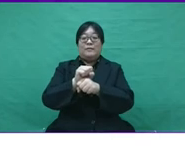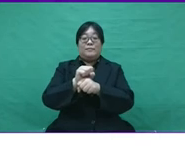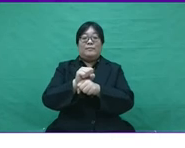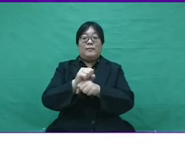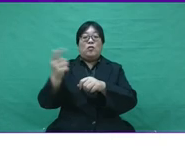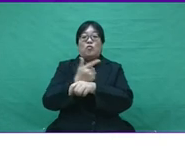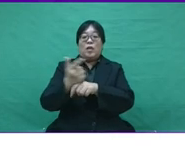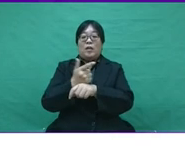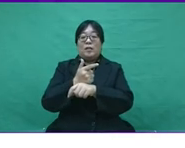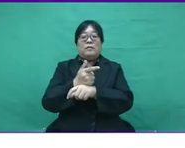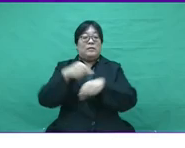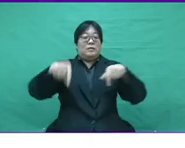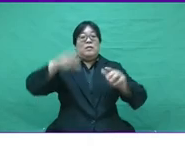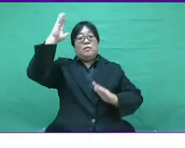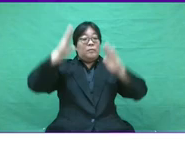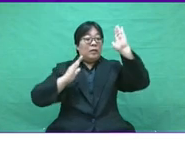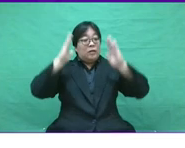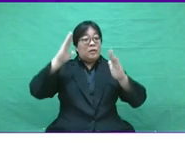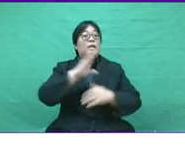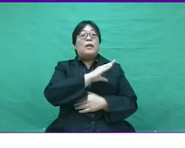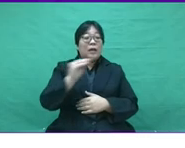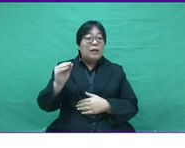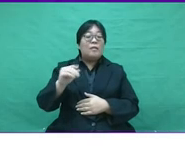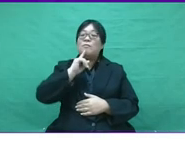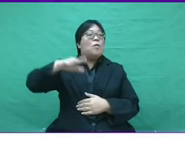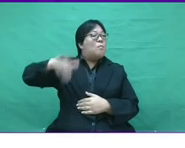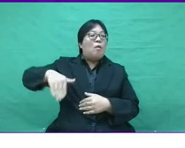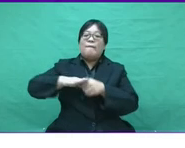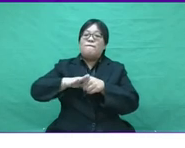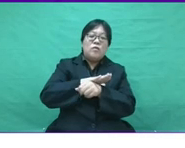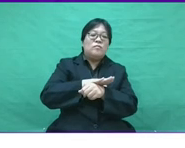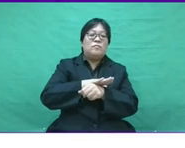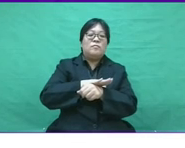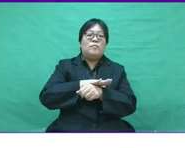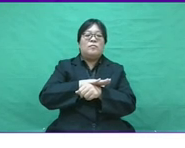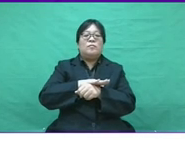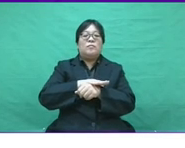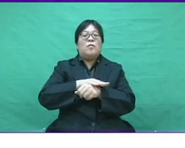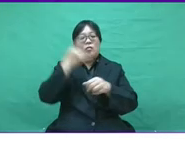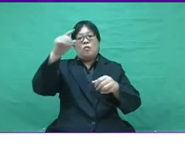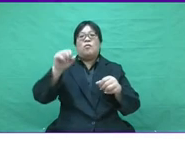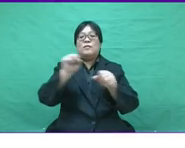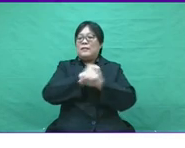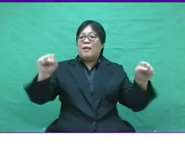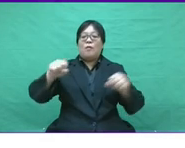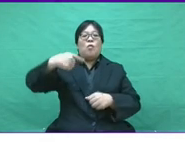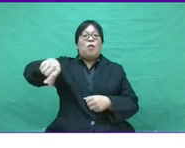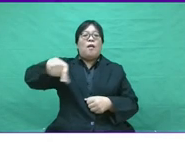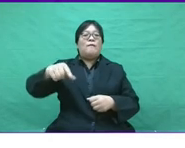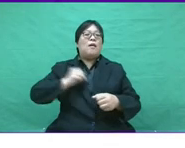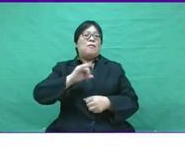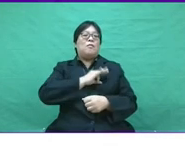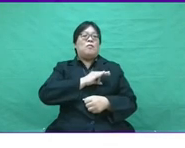system and workforce training initiatives in Malaysia have yet to fully